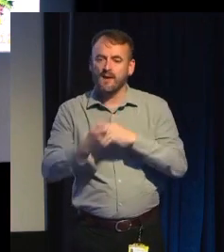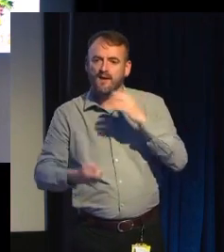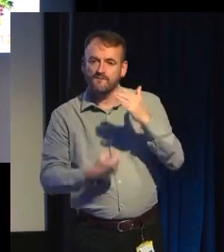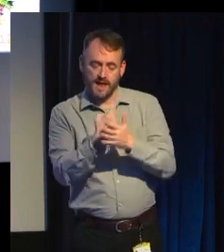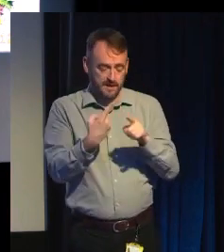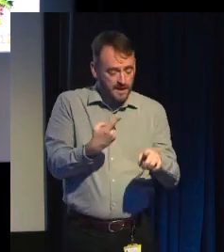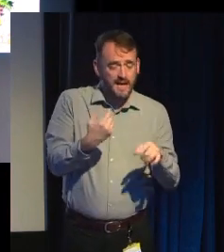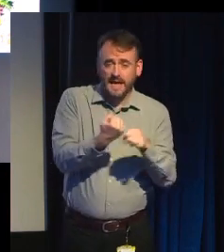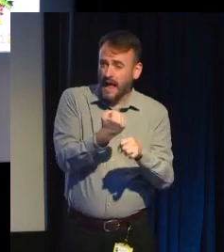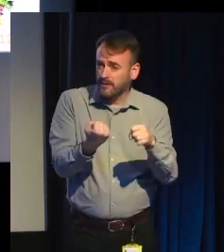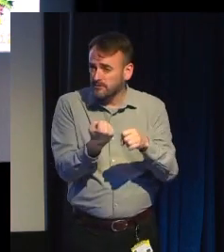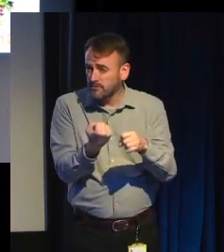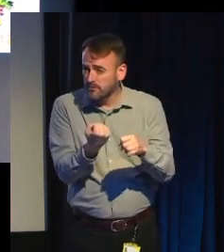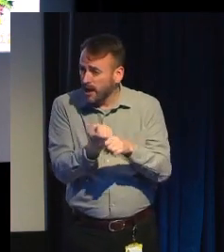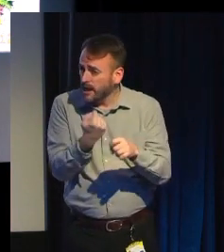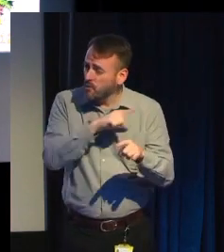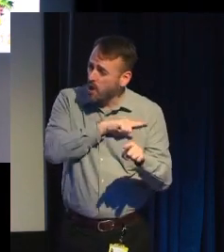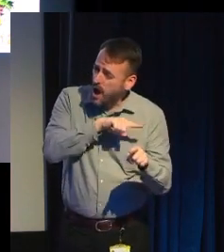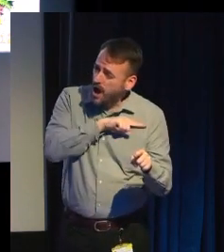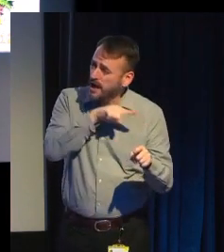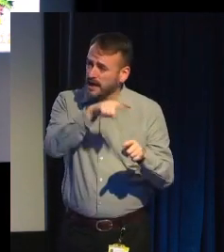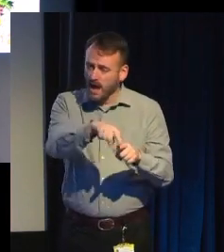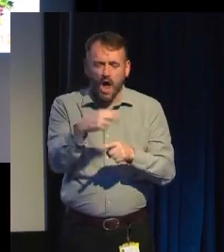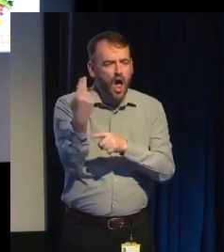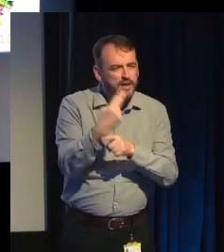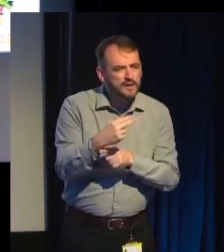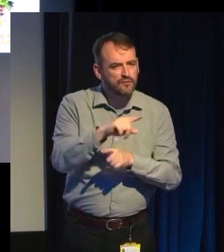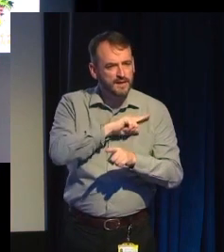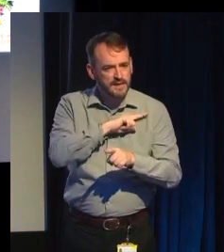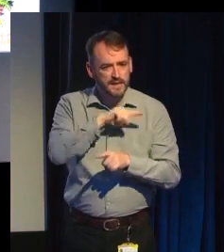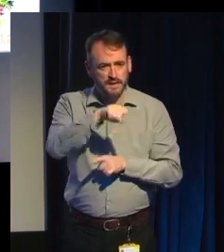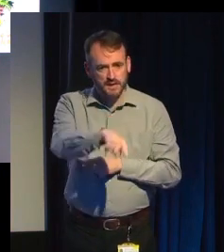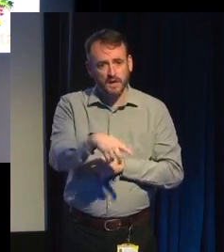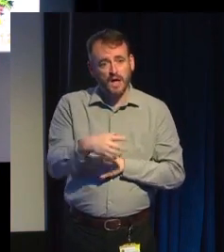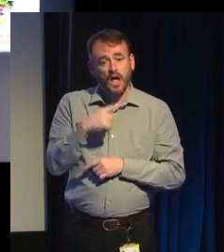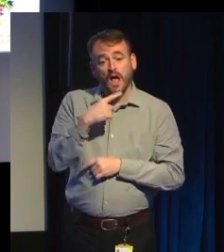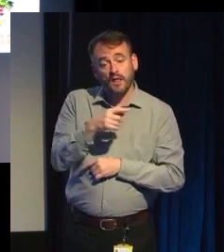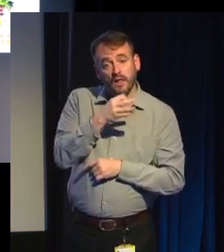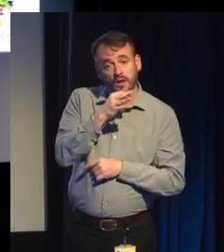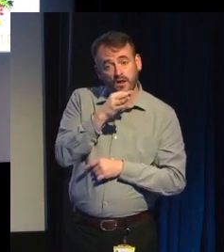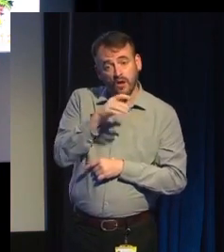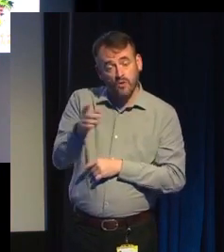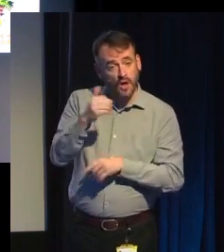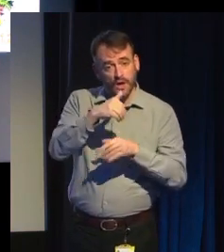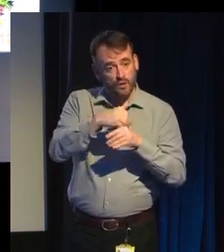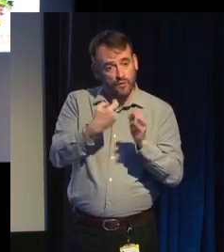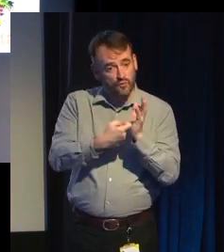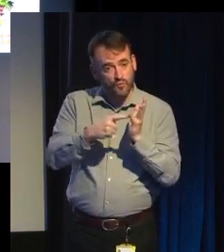not just some sort of corporate event with Booth Babes. We did actually have Booth Babes at the Australian Game Developers Conference back in the day.